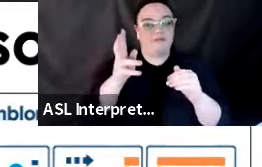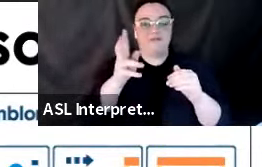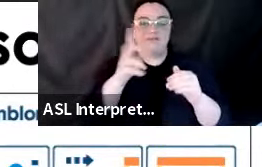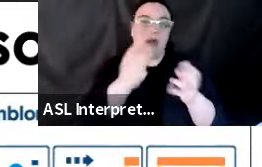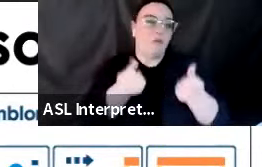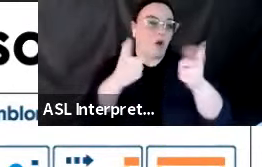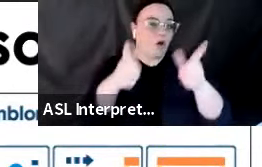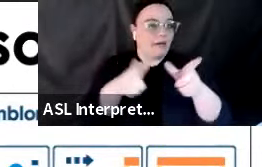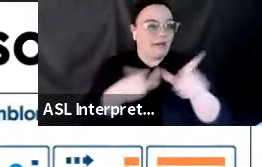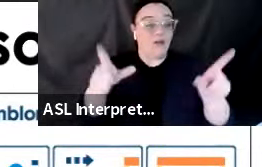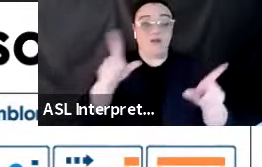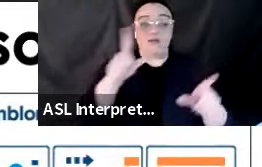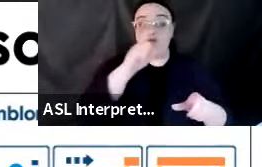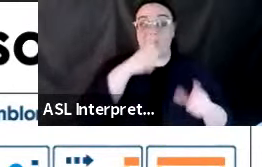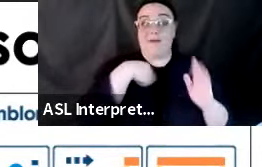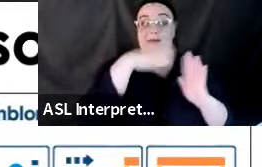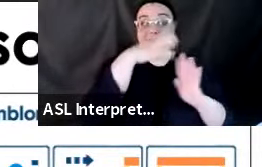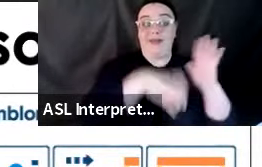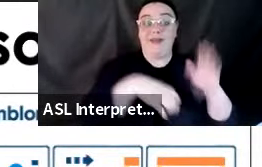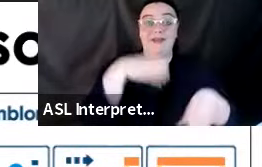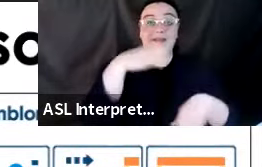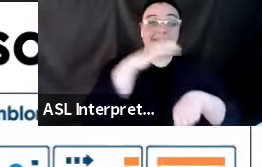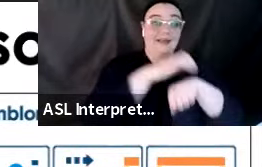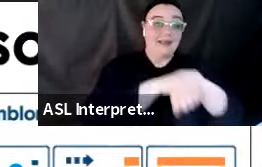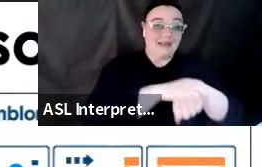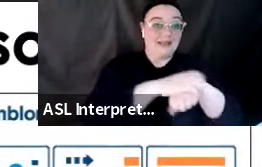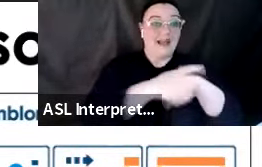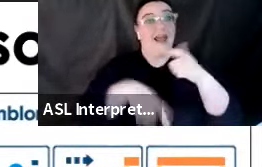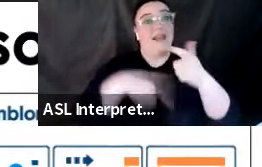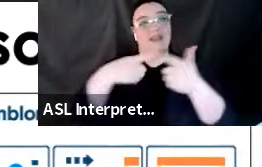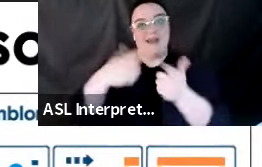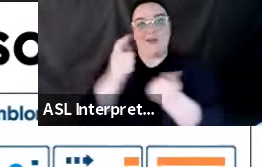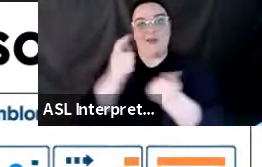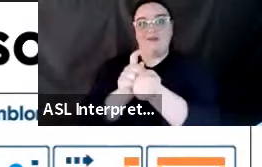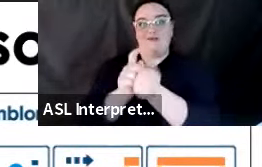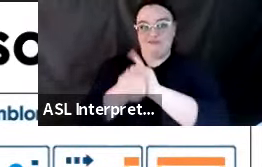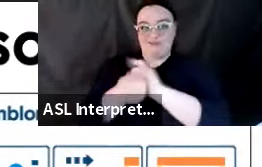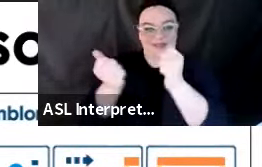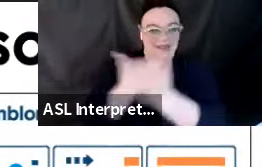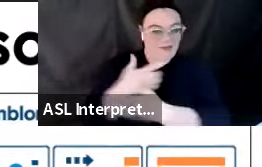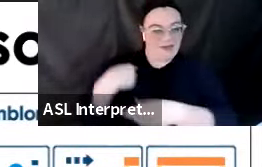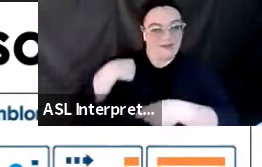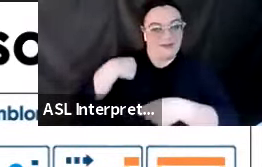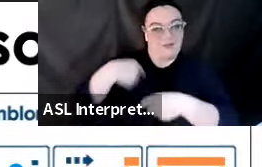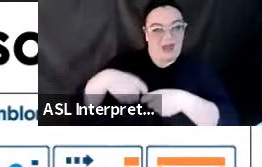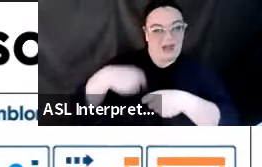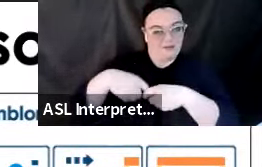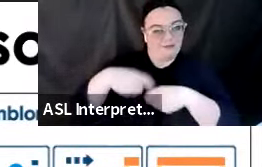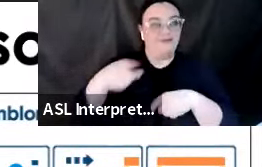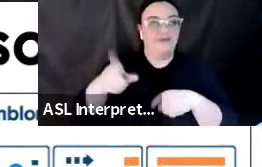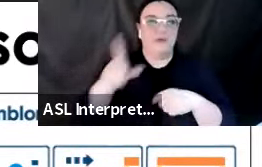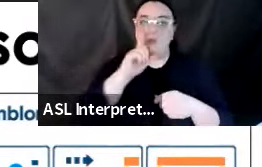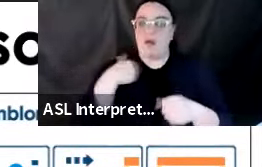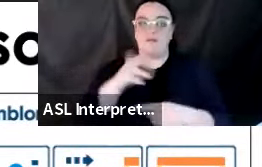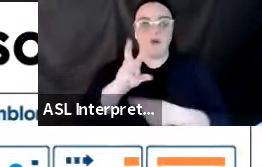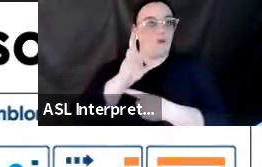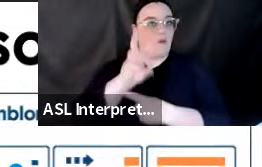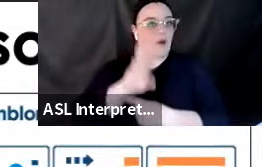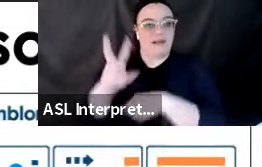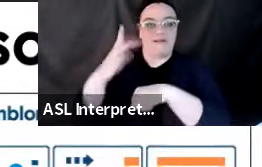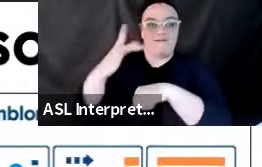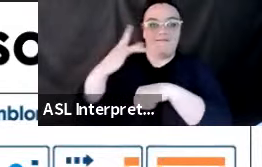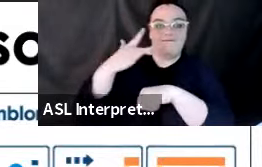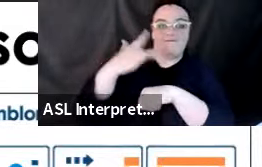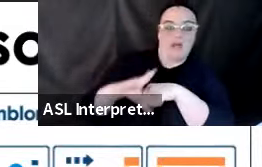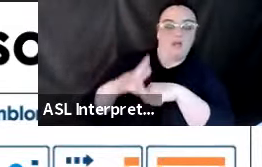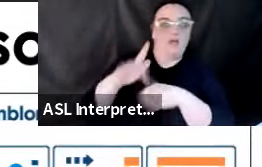Spanish language website, Terremotos.org. That's fairly... Basically a version of